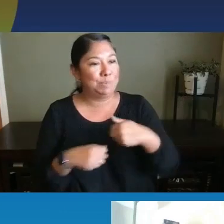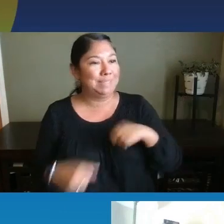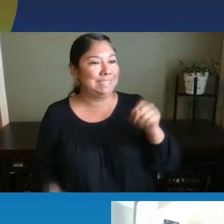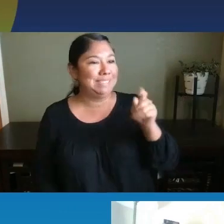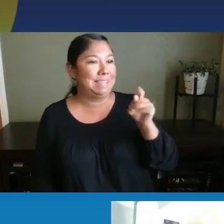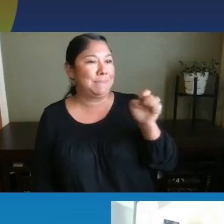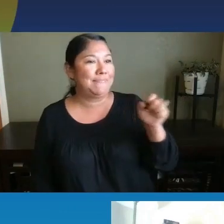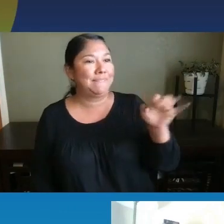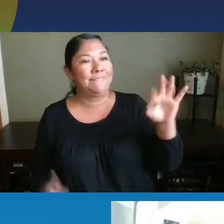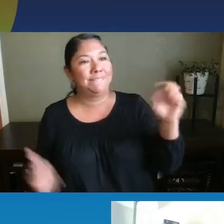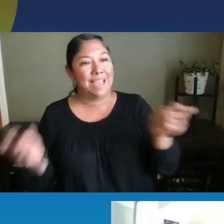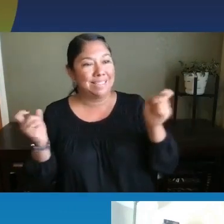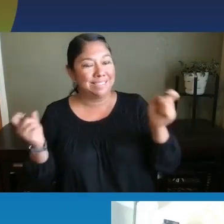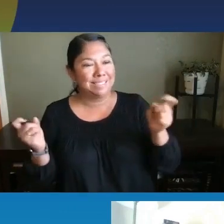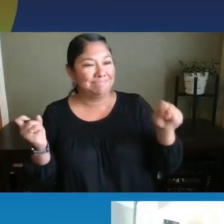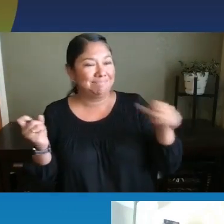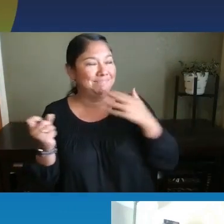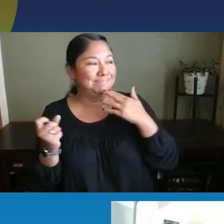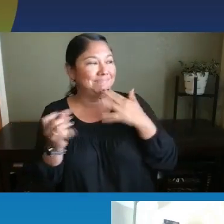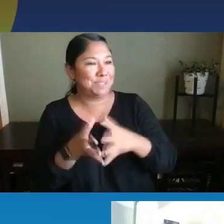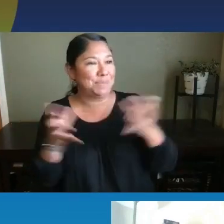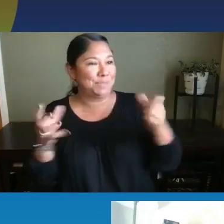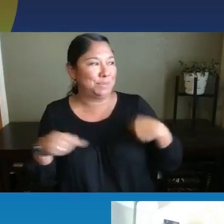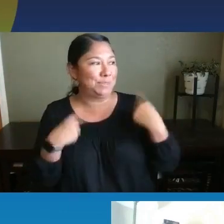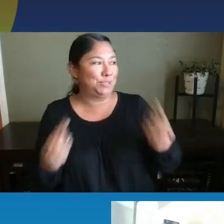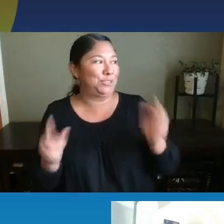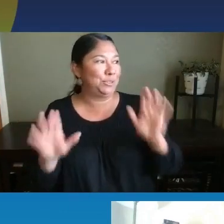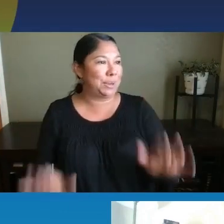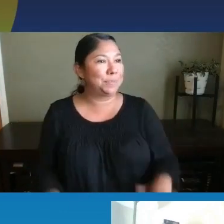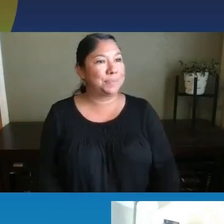and, yeah, thanks so much. This has been great.